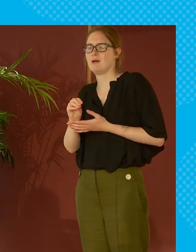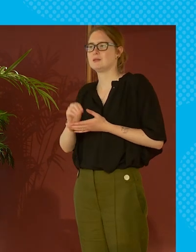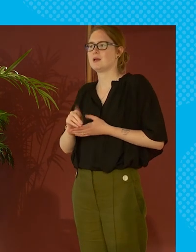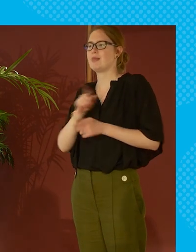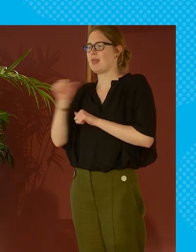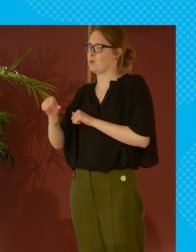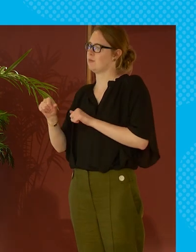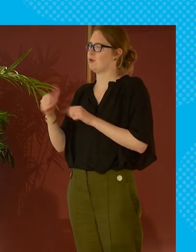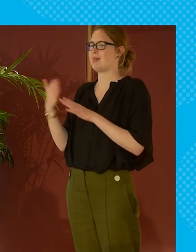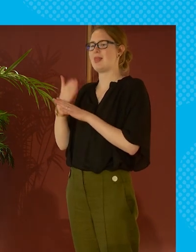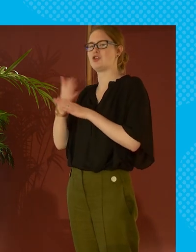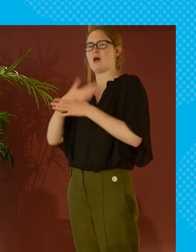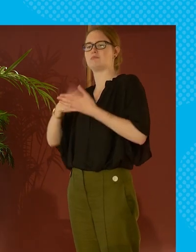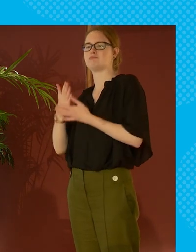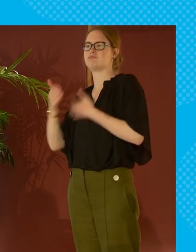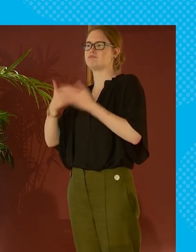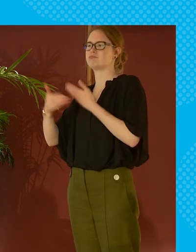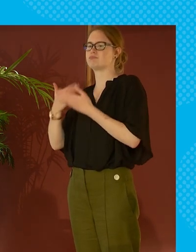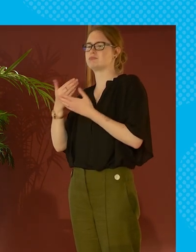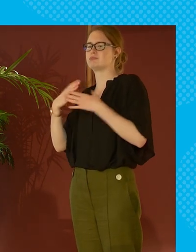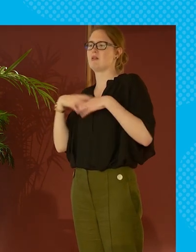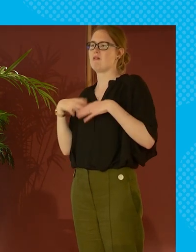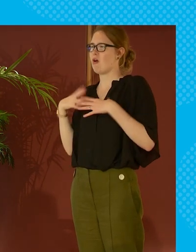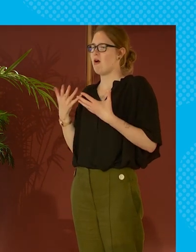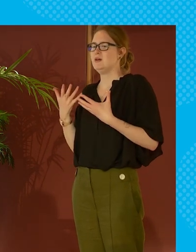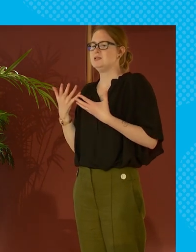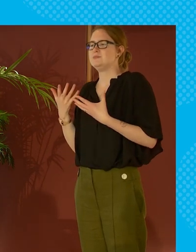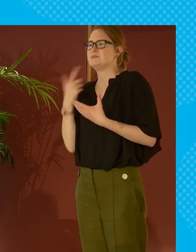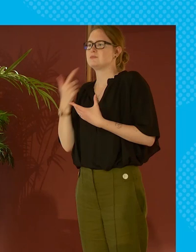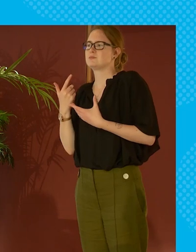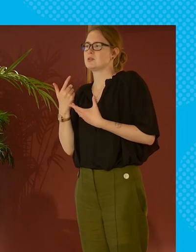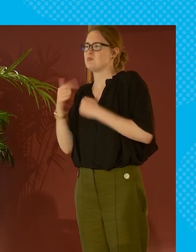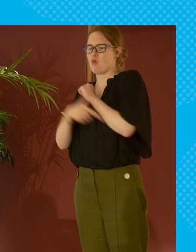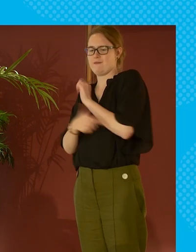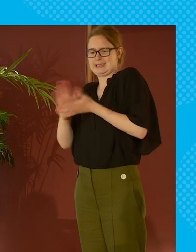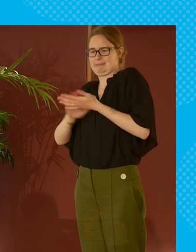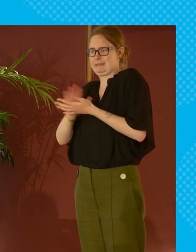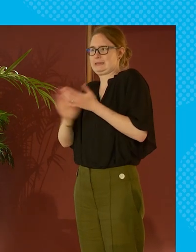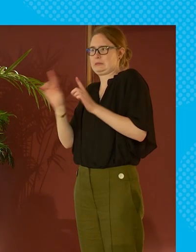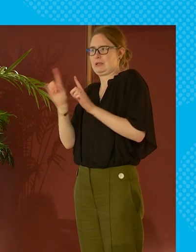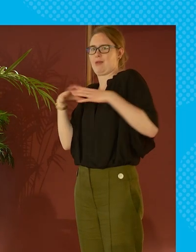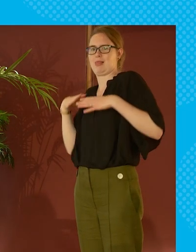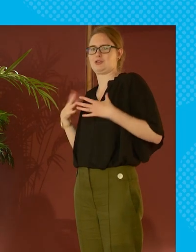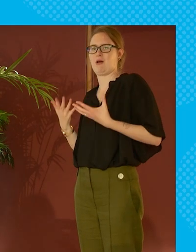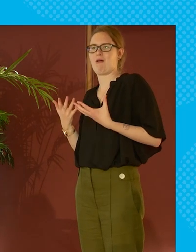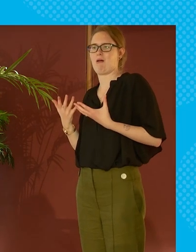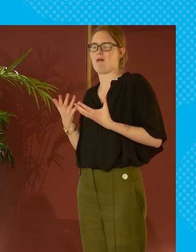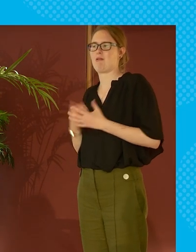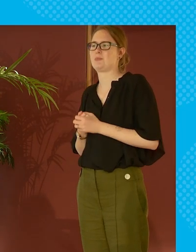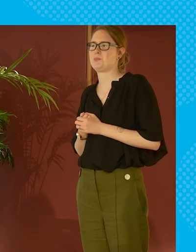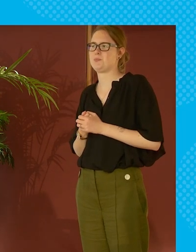we get into leisure because definitions of poverty what what actually is you know what what is uh